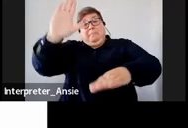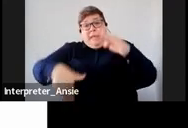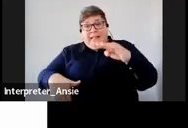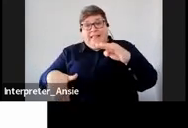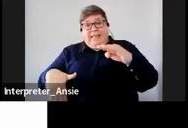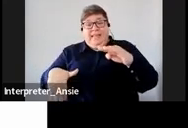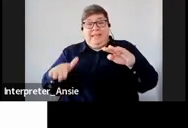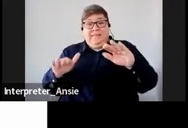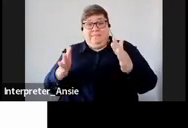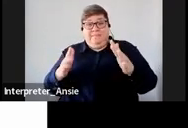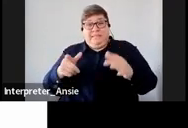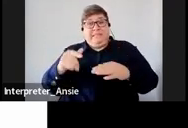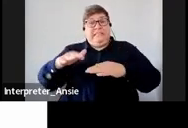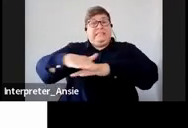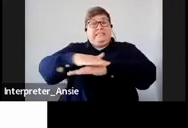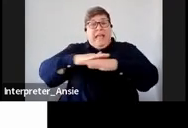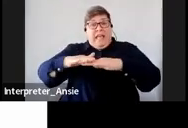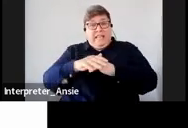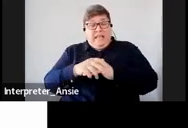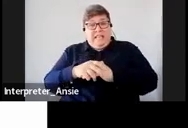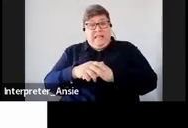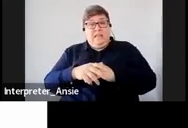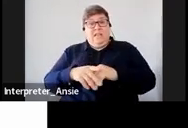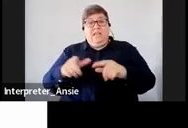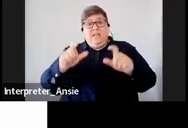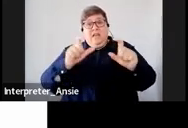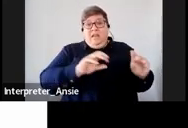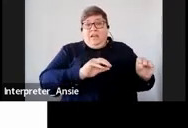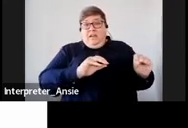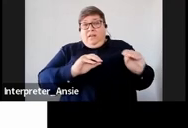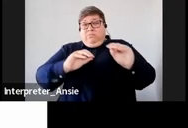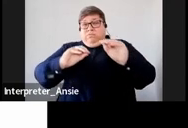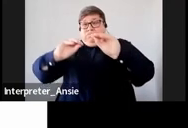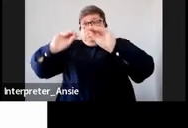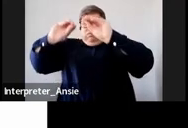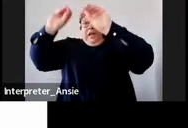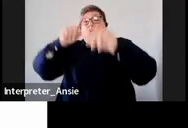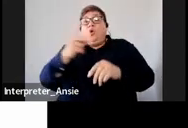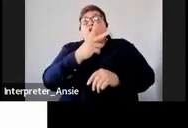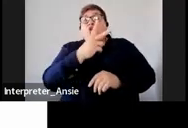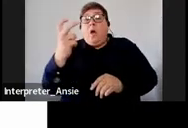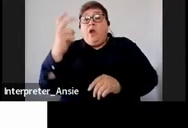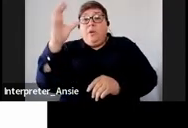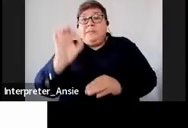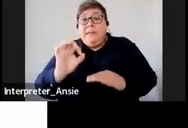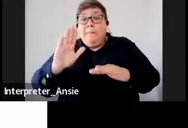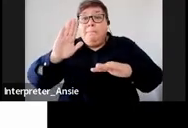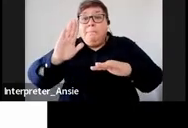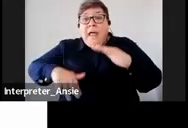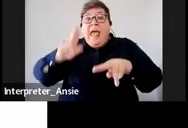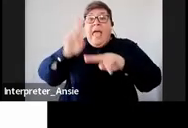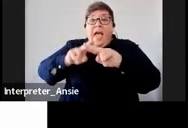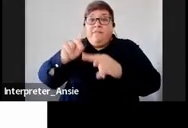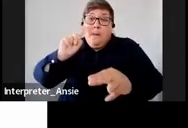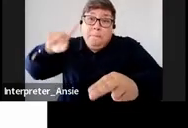that is a standard case that can escalate to 200% penalty if it is proven that there